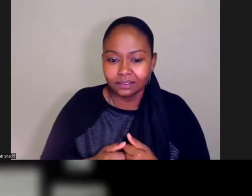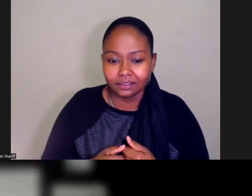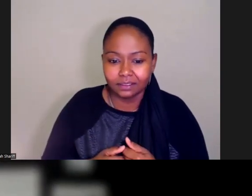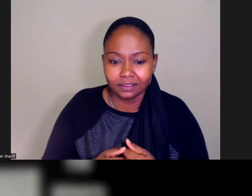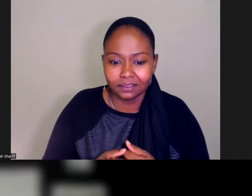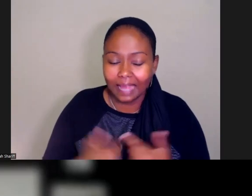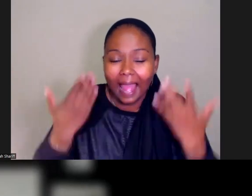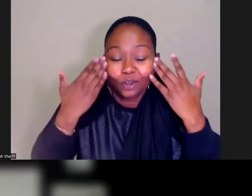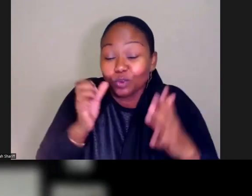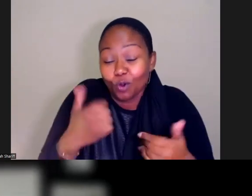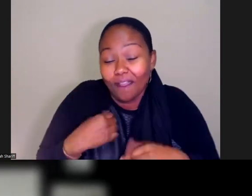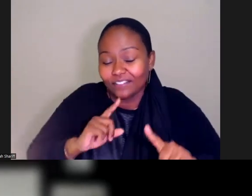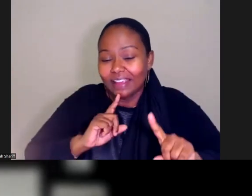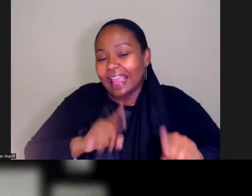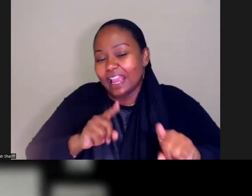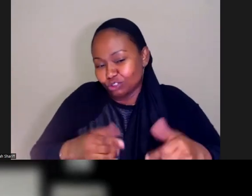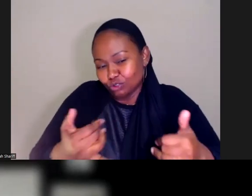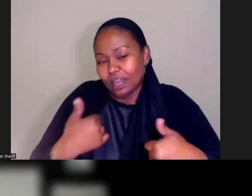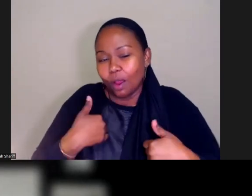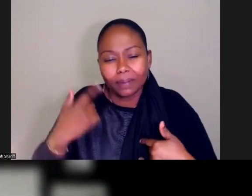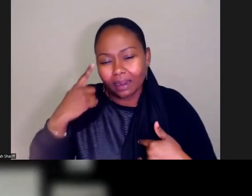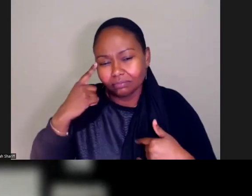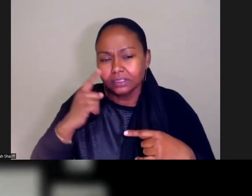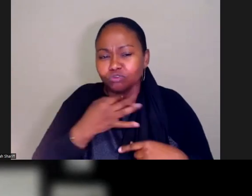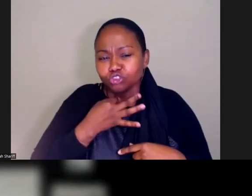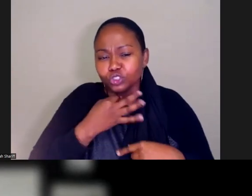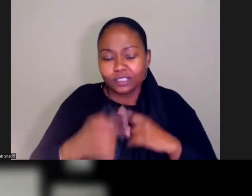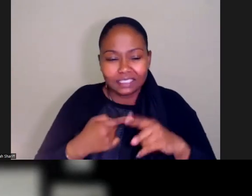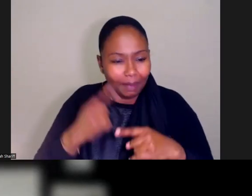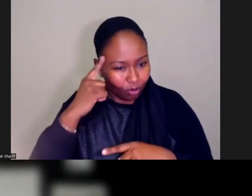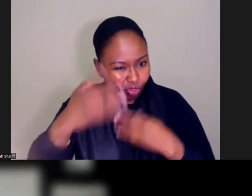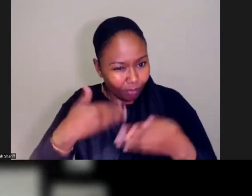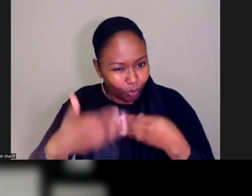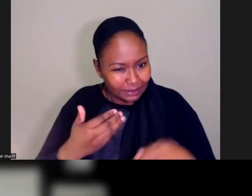answers to all these things. Just curious to hear your thought process as I'm sure you're bumping into these things.